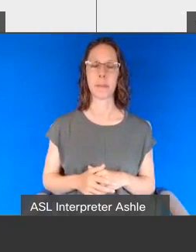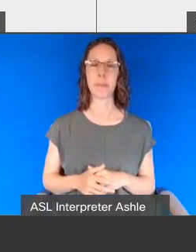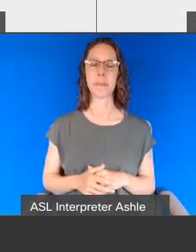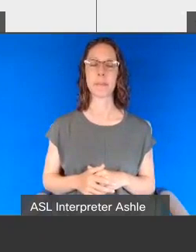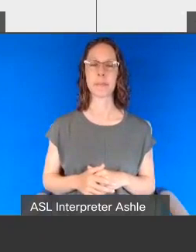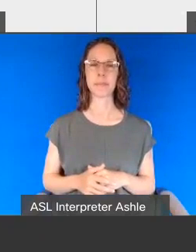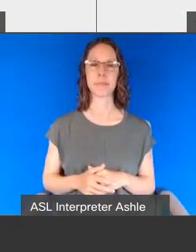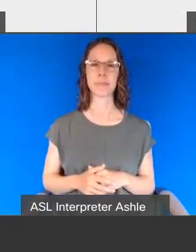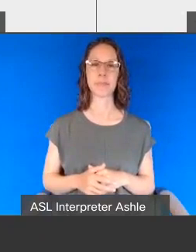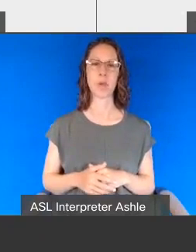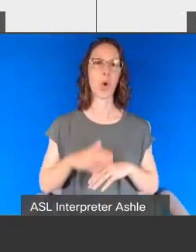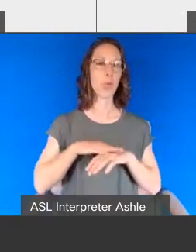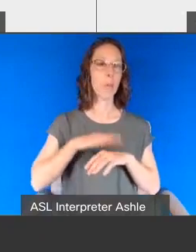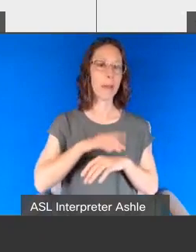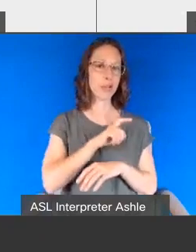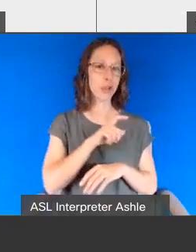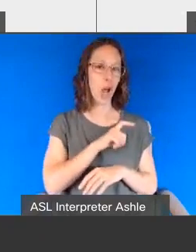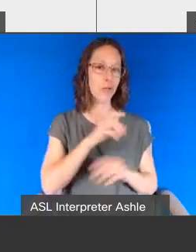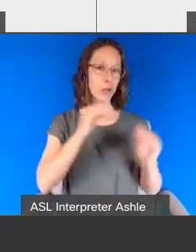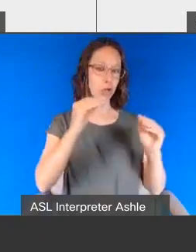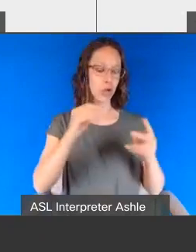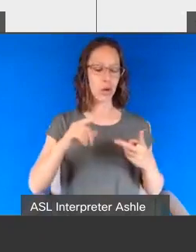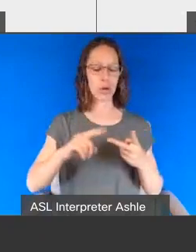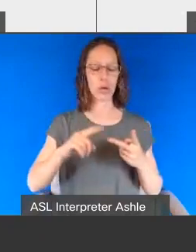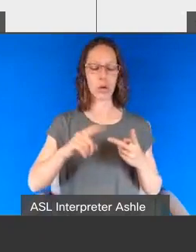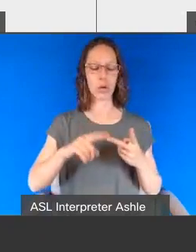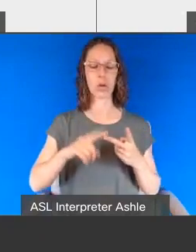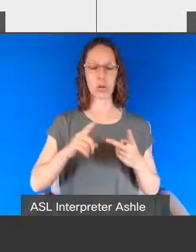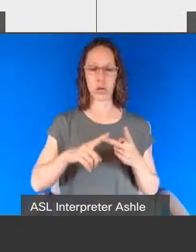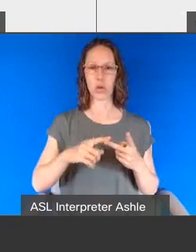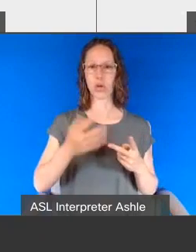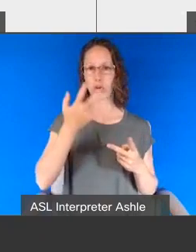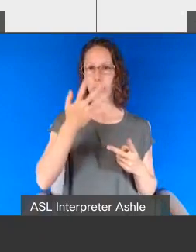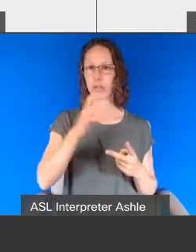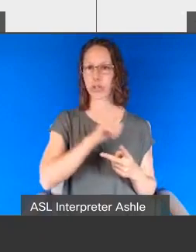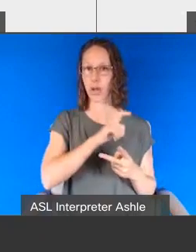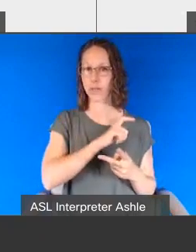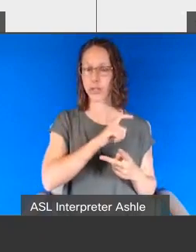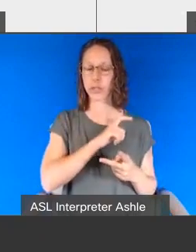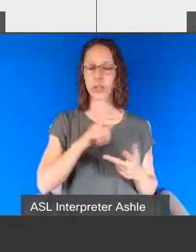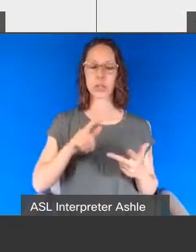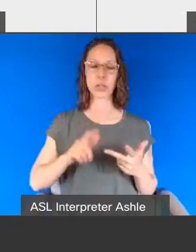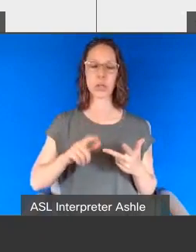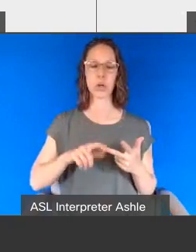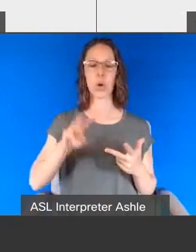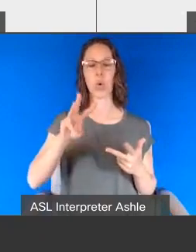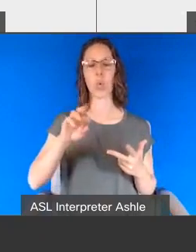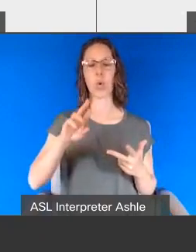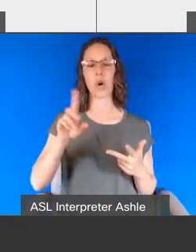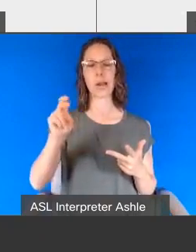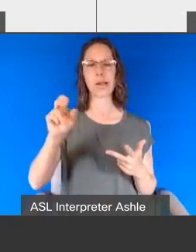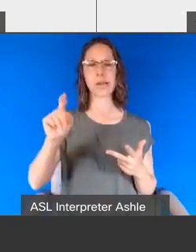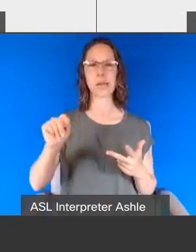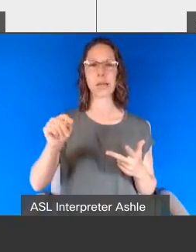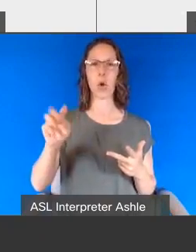probation officers corrections officers we we got a response from the warden in westmoreland